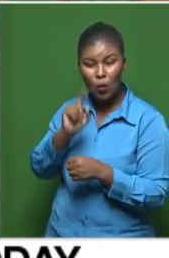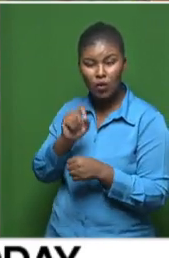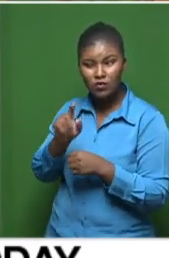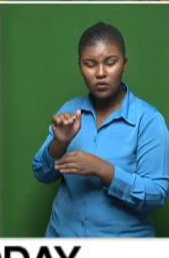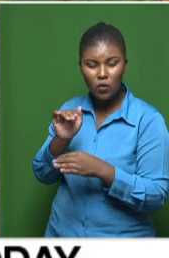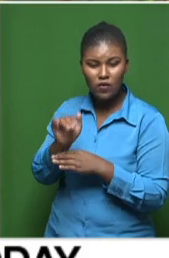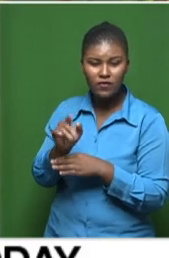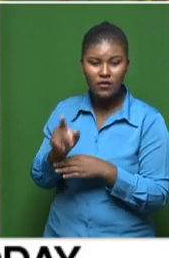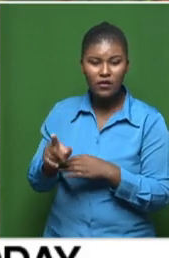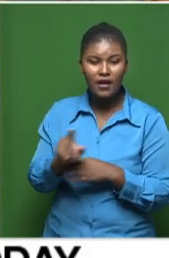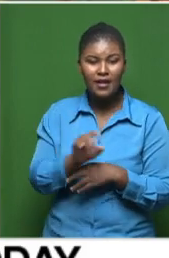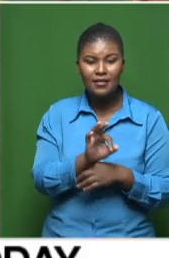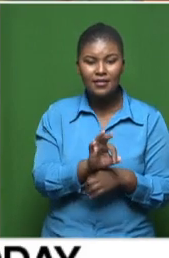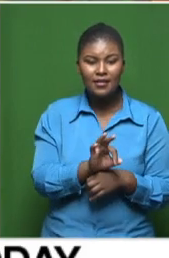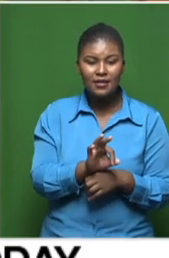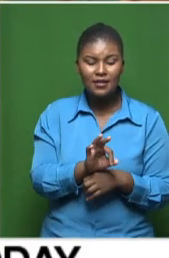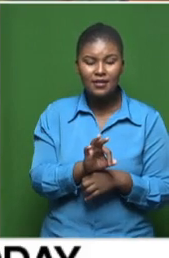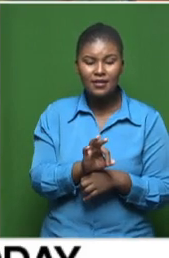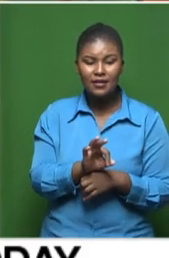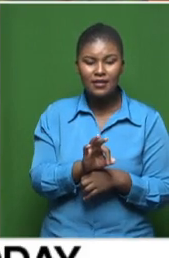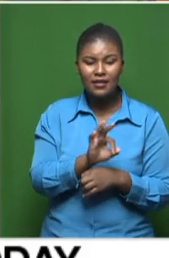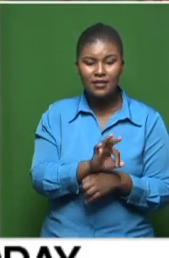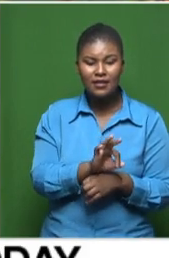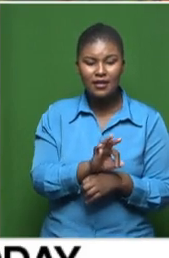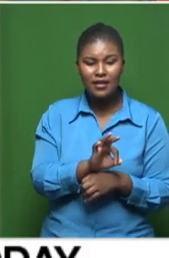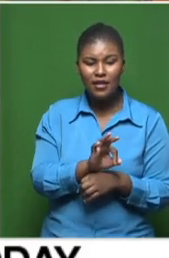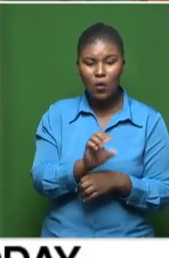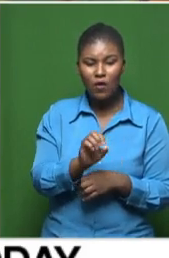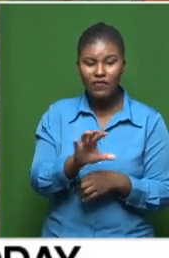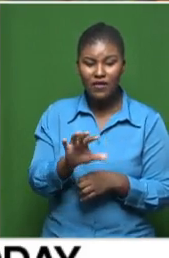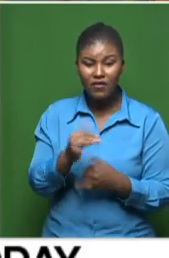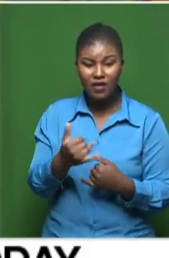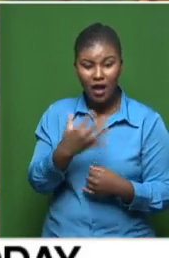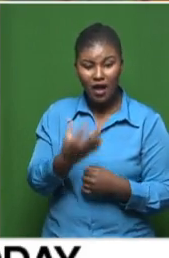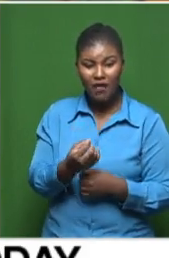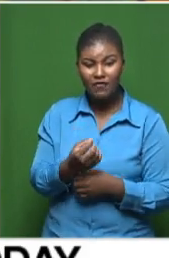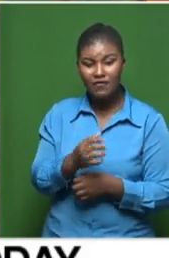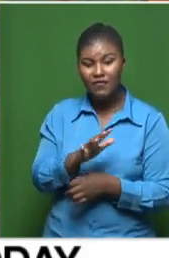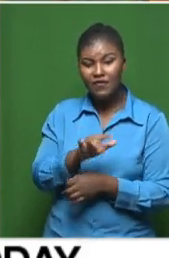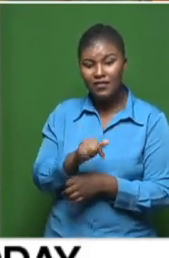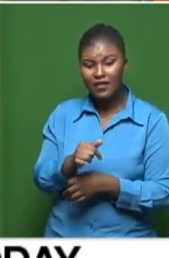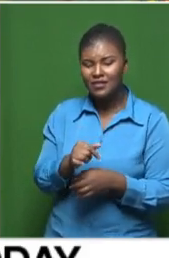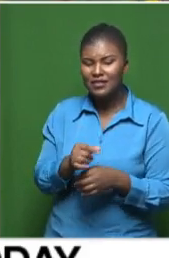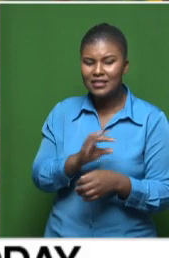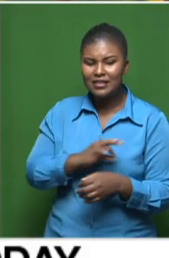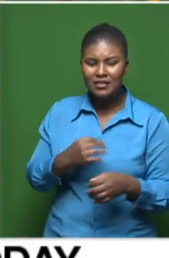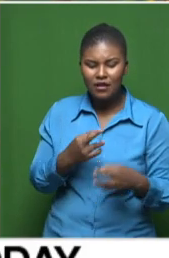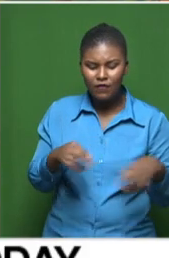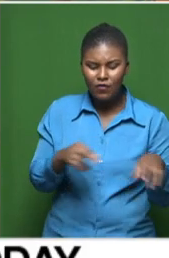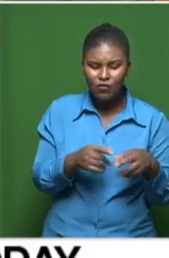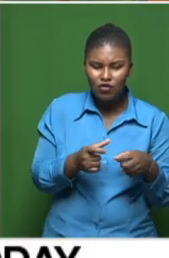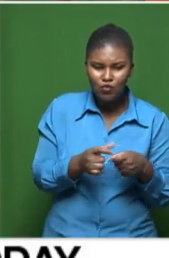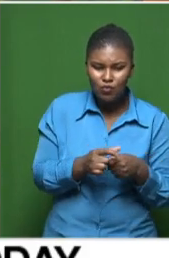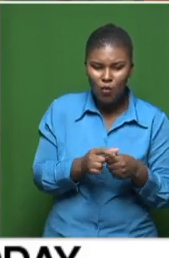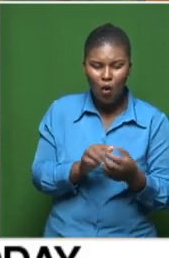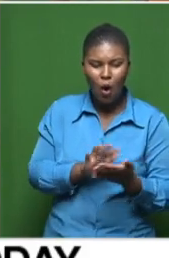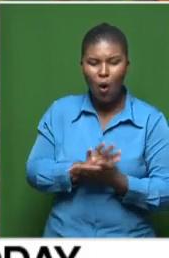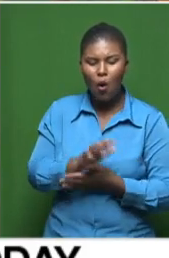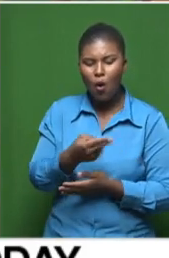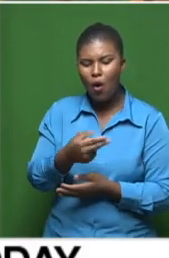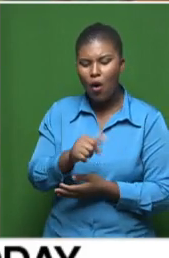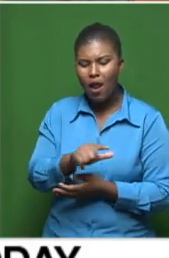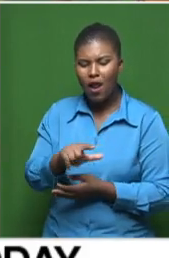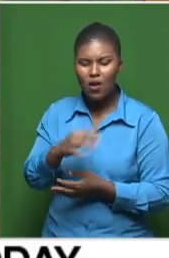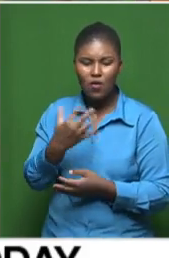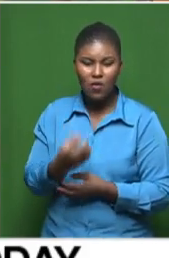for about 300 and 500 children. They have 1,100. The staff room is small. They have no hall. So, even